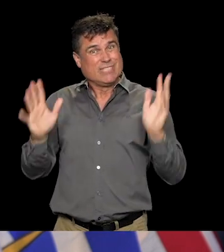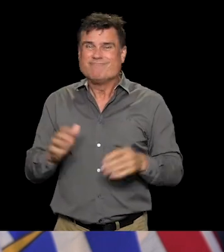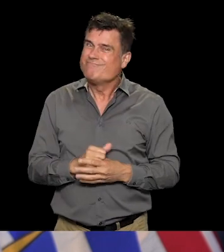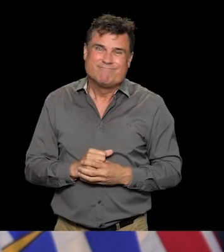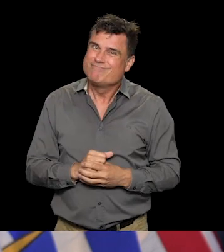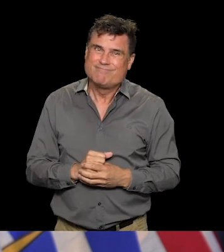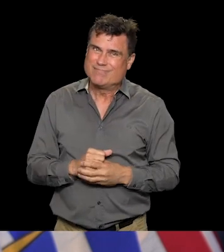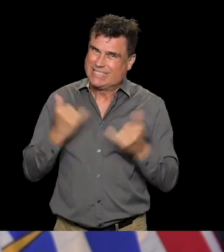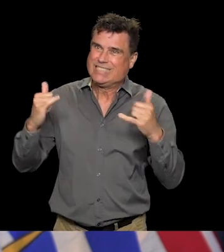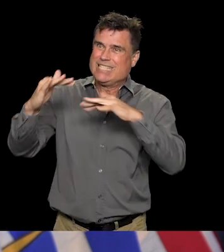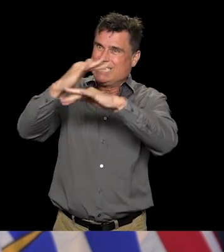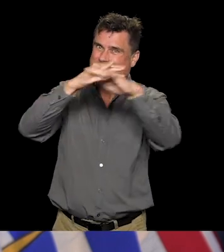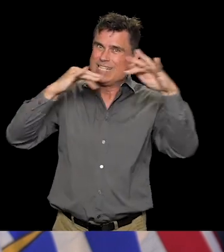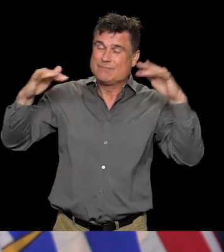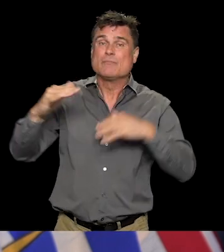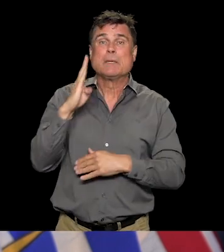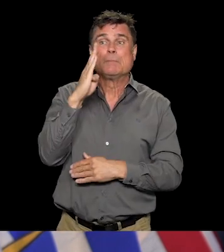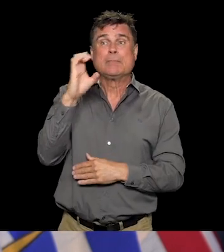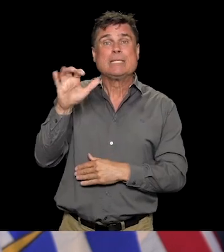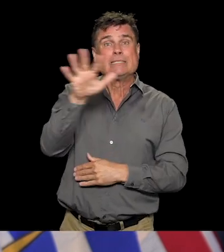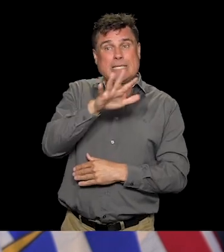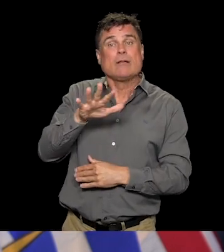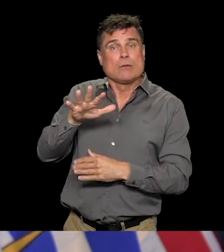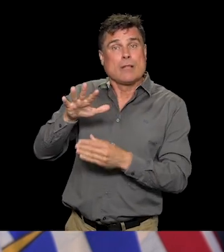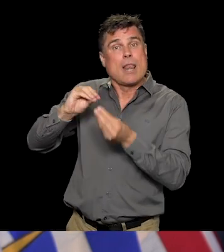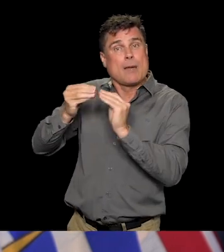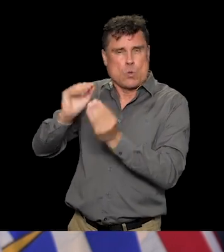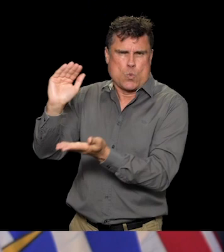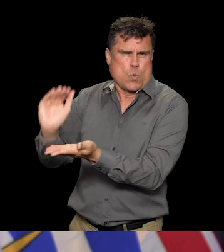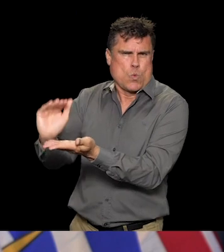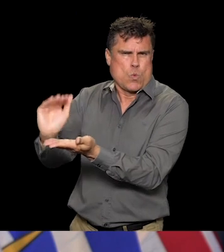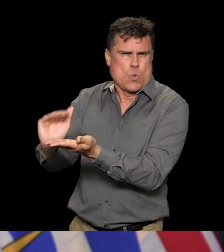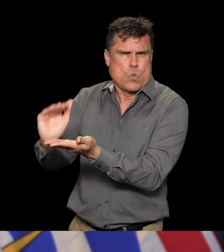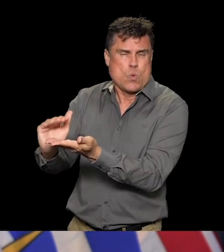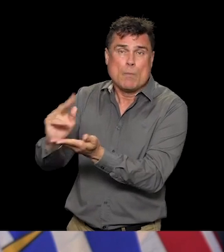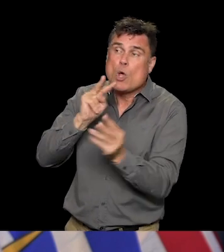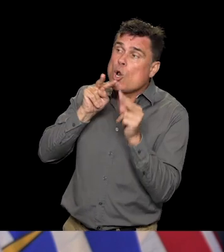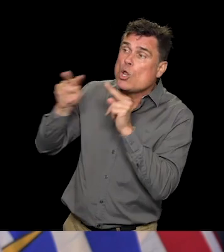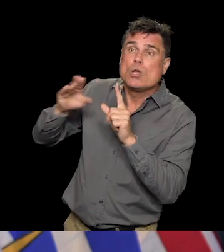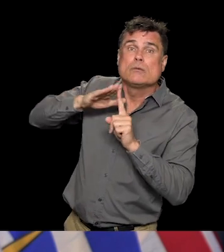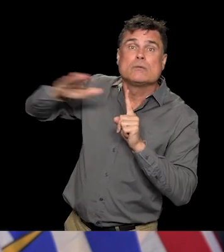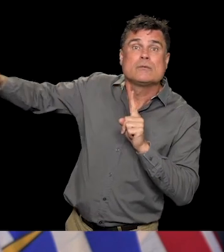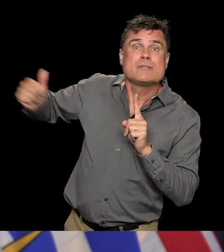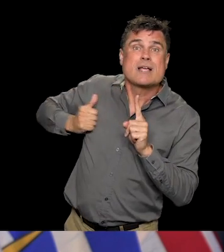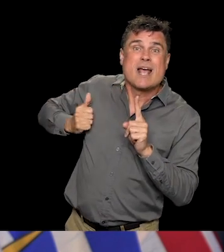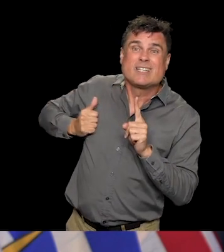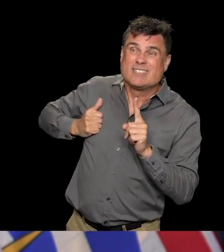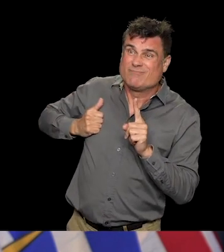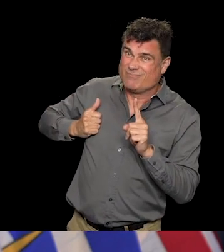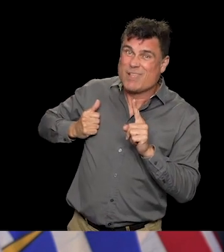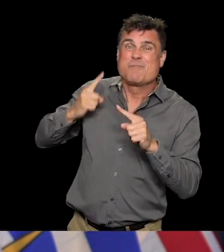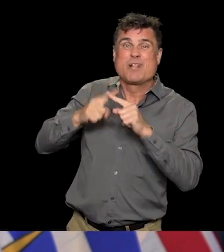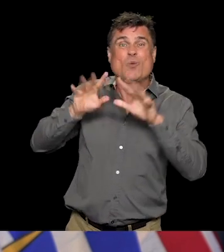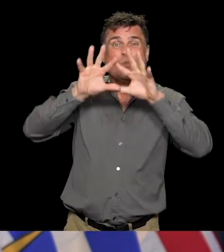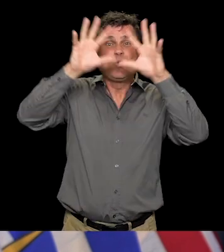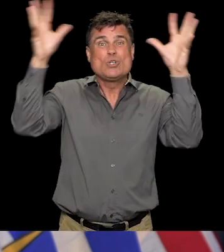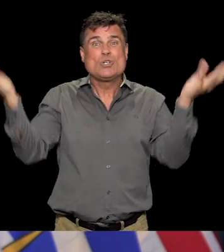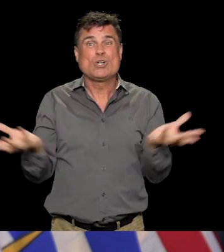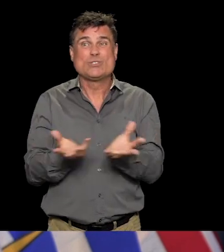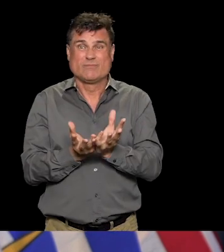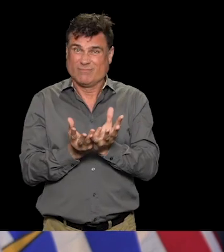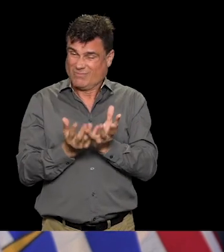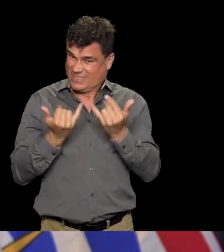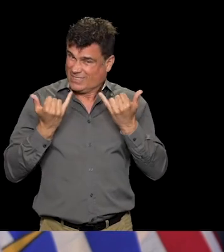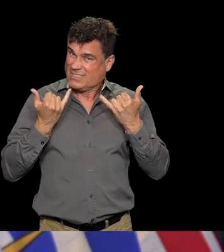around the world, it is still a major problem, and is going to be in our communities around the world for